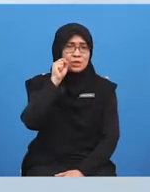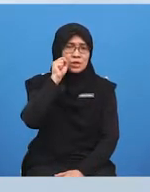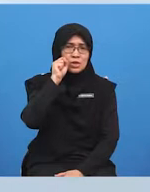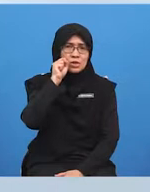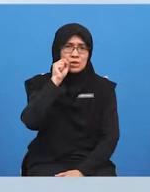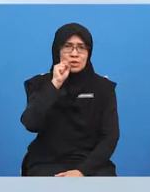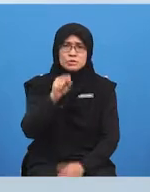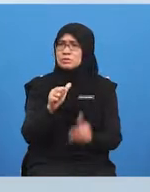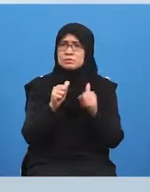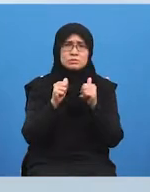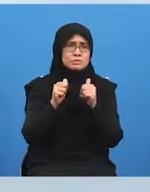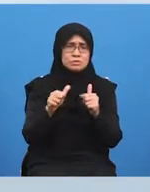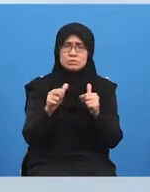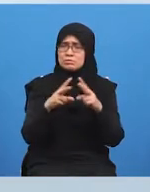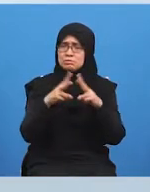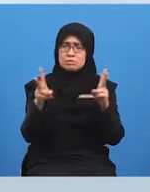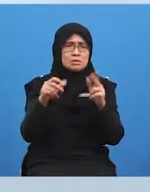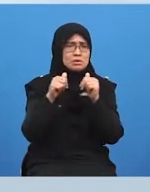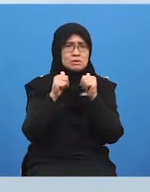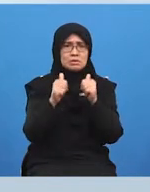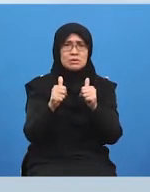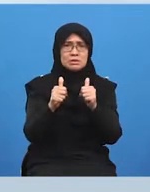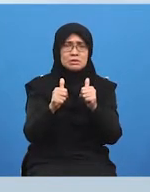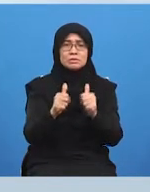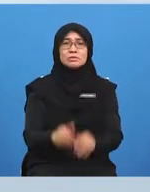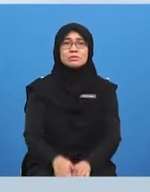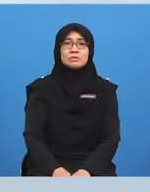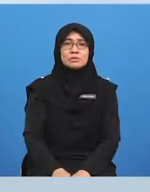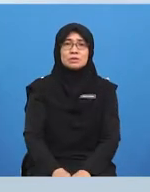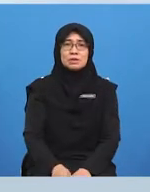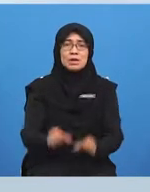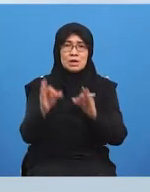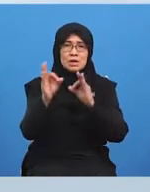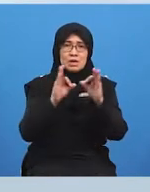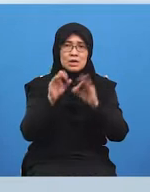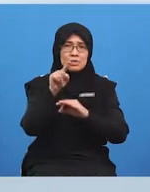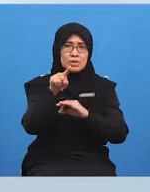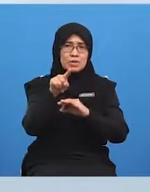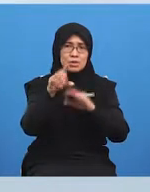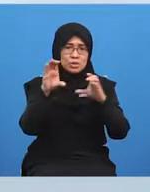extraordinary well done today if you're going to do the mega challenge at home we would like to hear